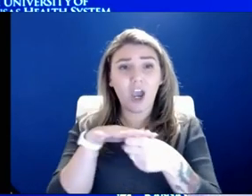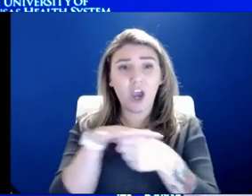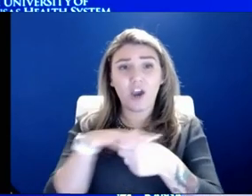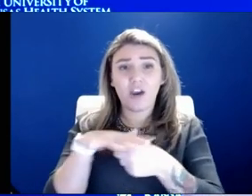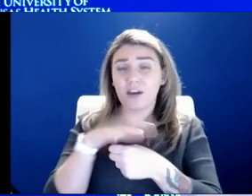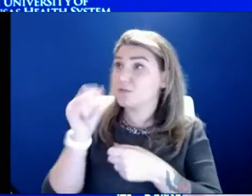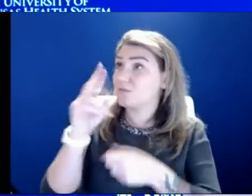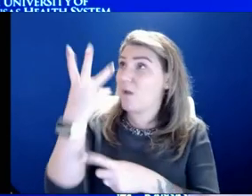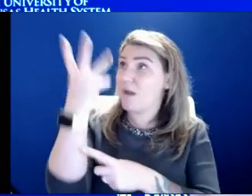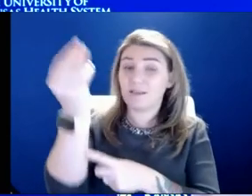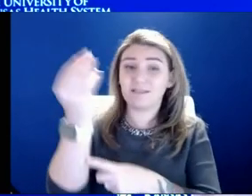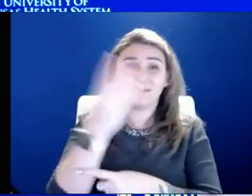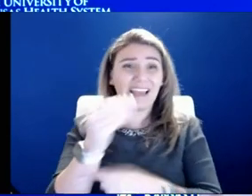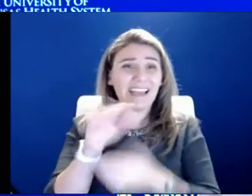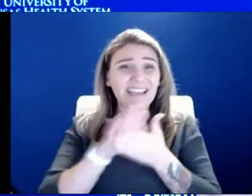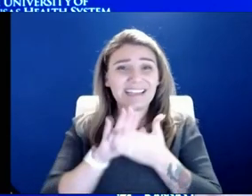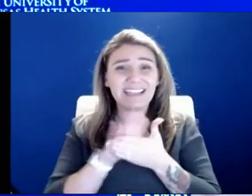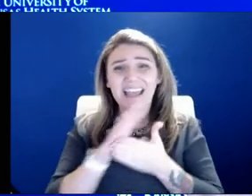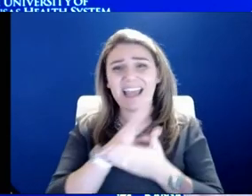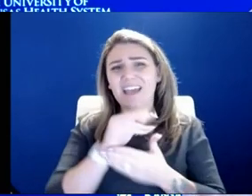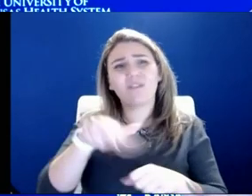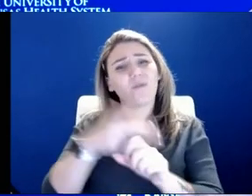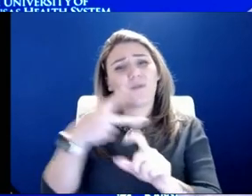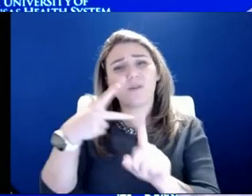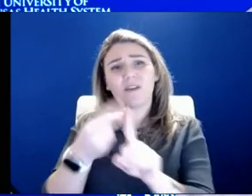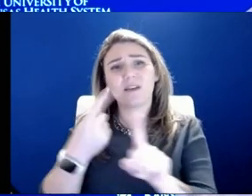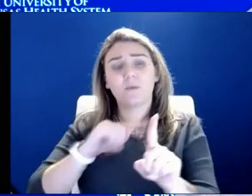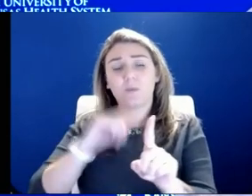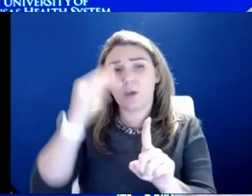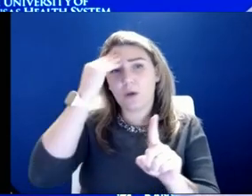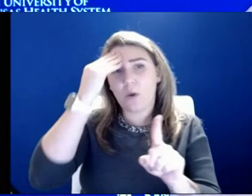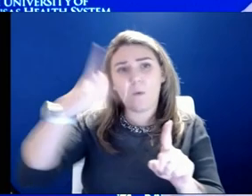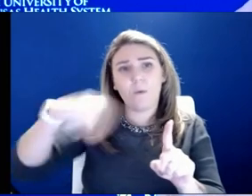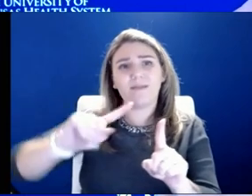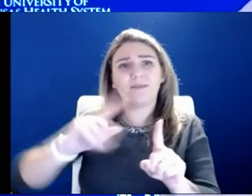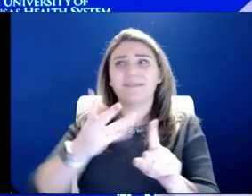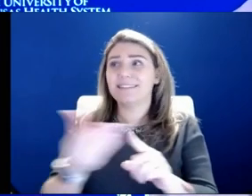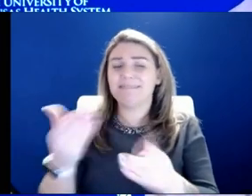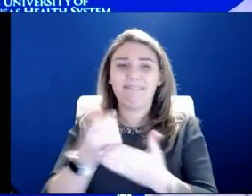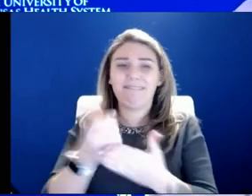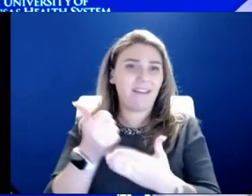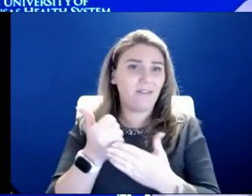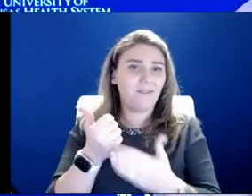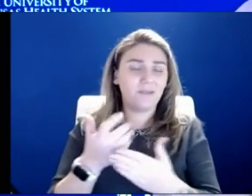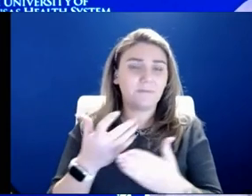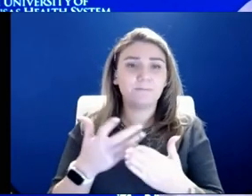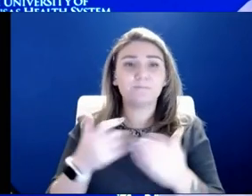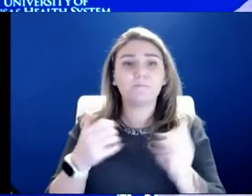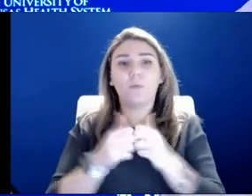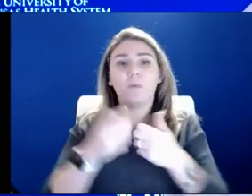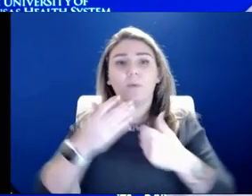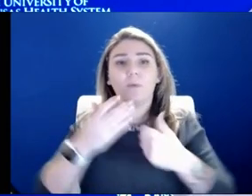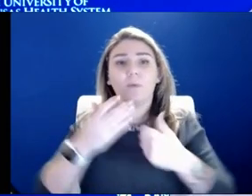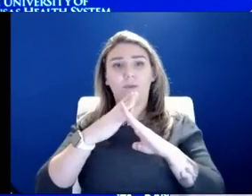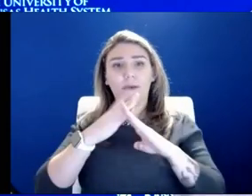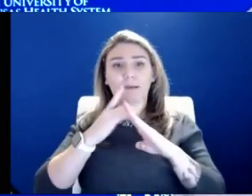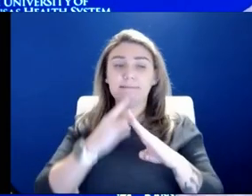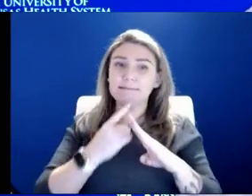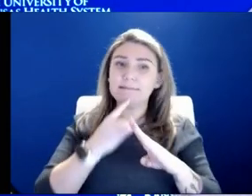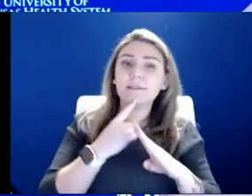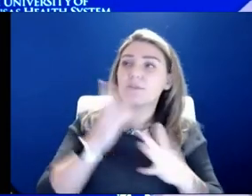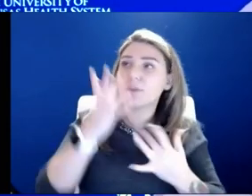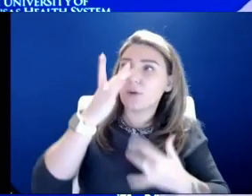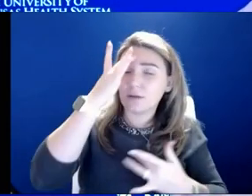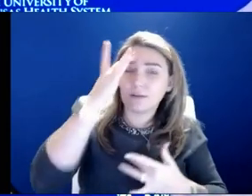hygiene, and of course, the vaccine. And we know those things are helpful in preventing severe illness and hospitalization and really